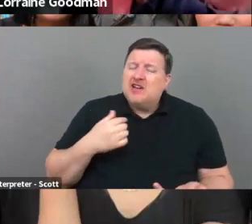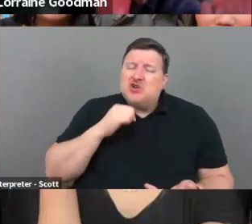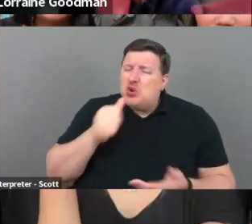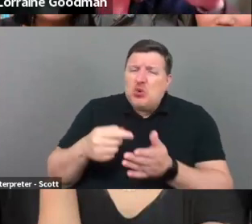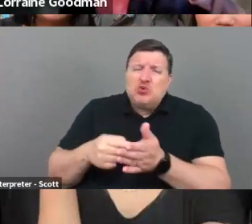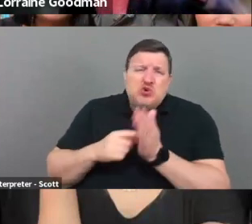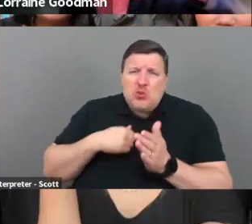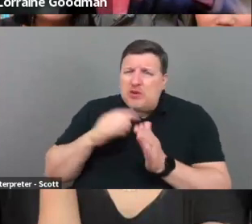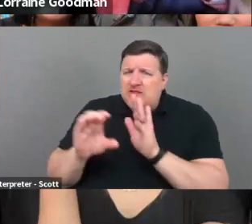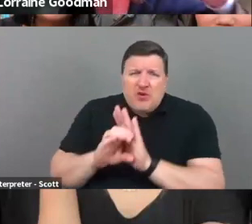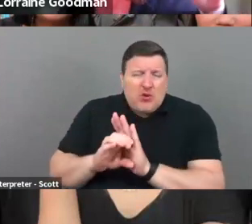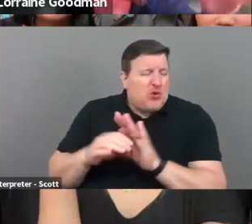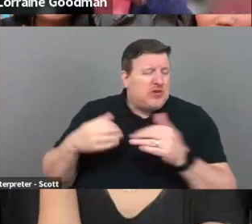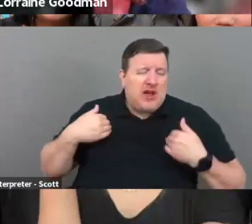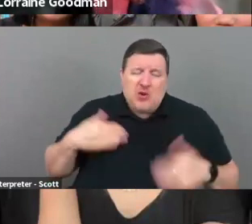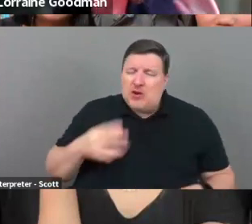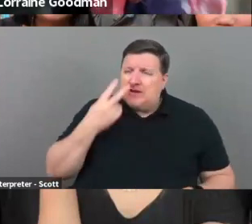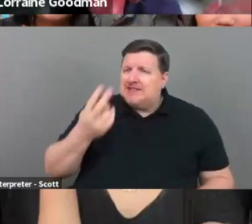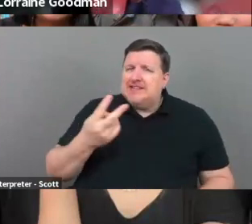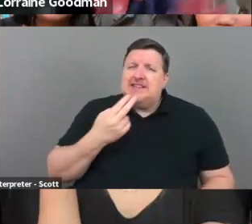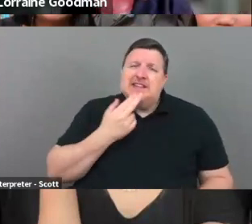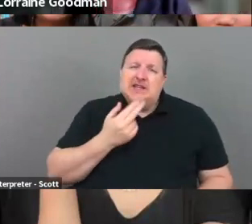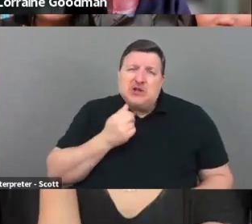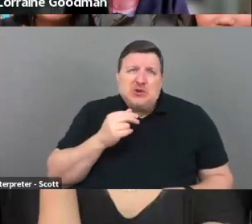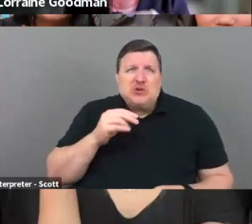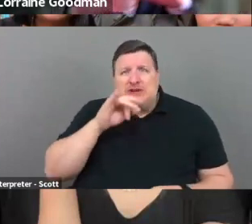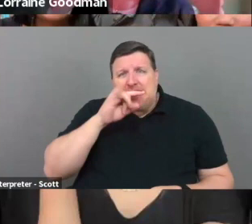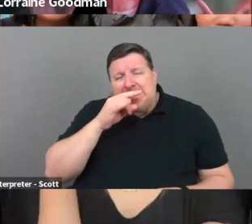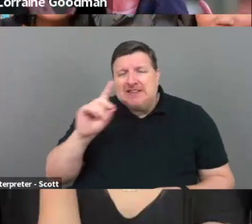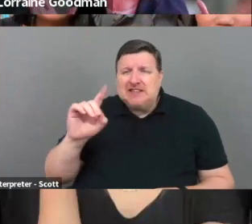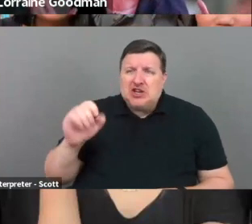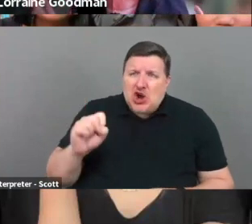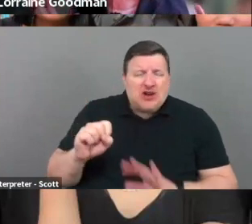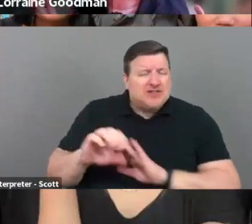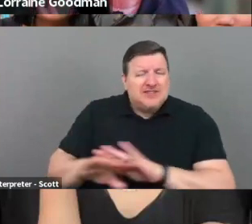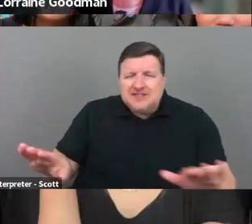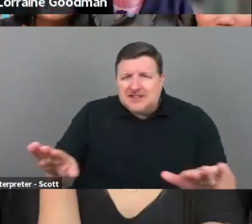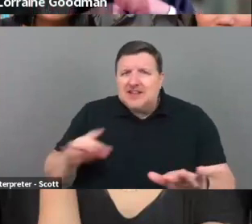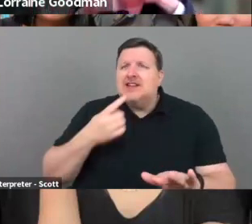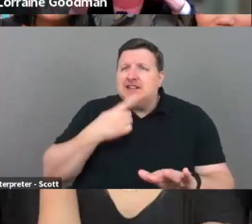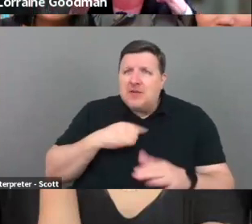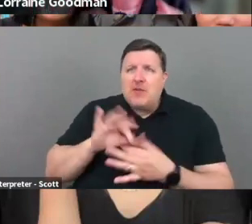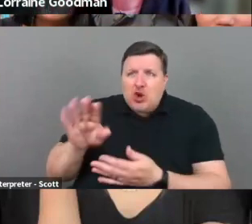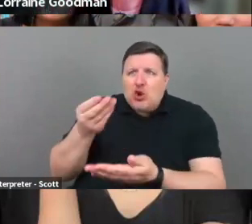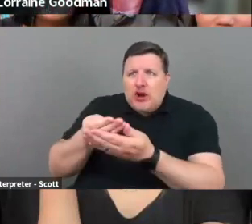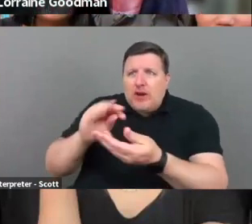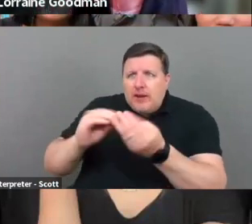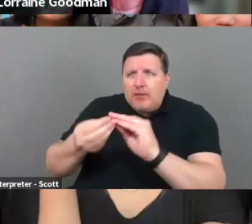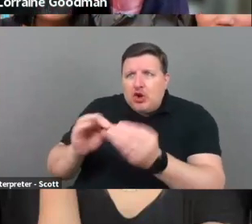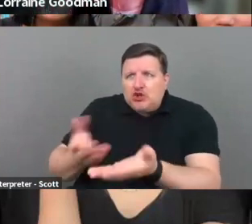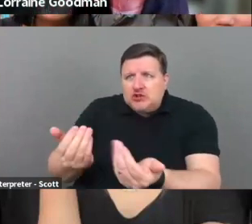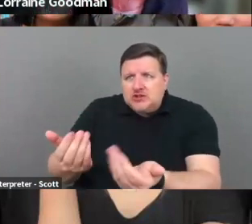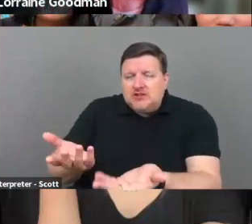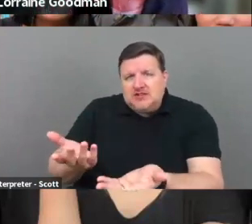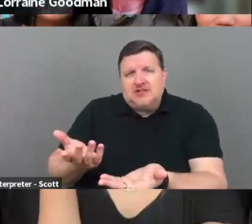me the photos. I don't want to see the cute kids or the dogs. Just, just tell me what numbers you have and what your, your numbers are.